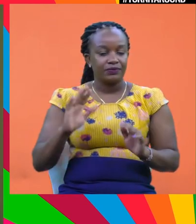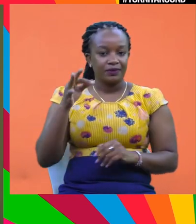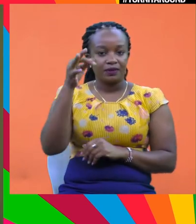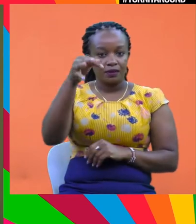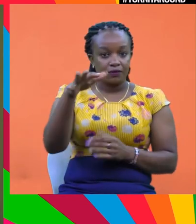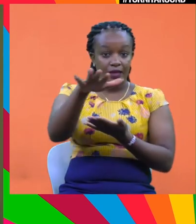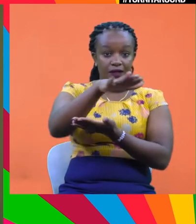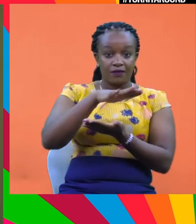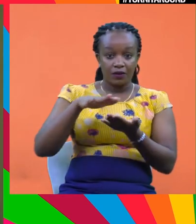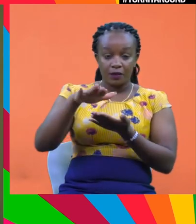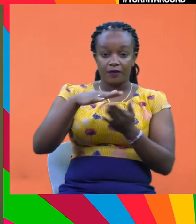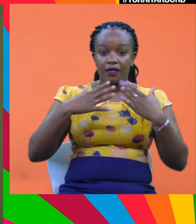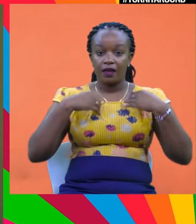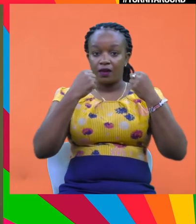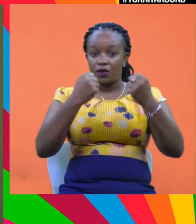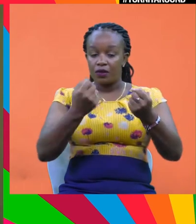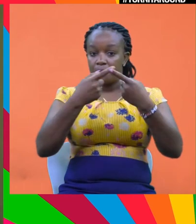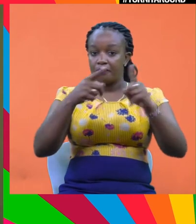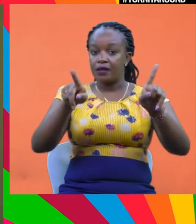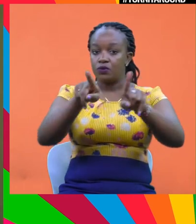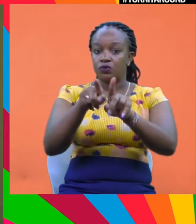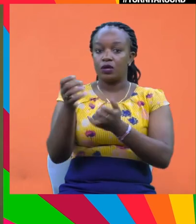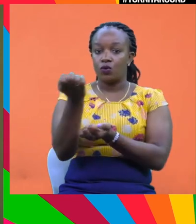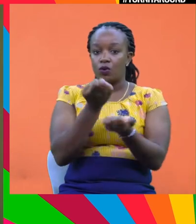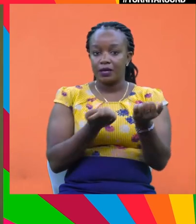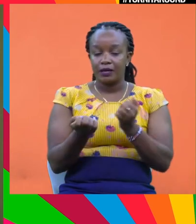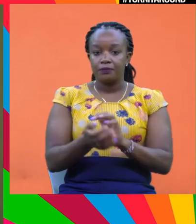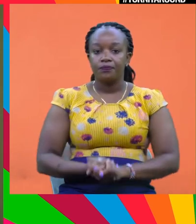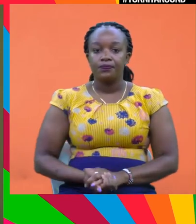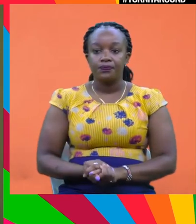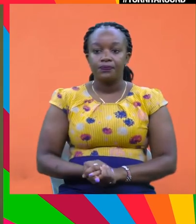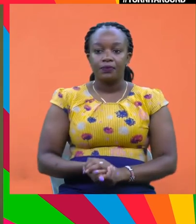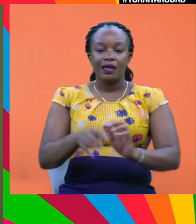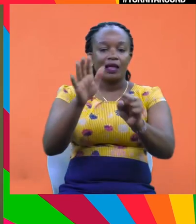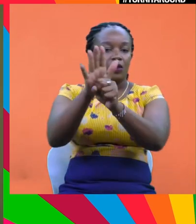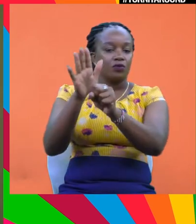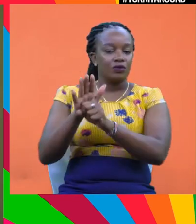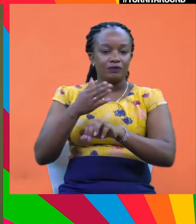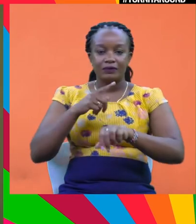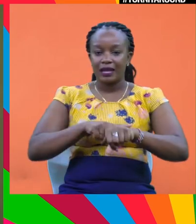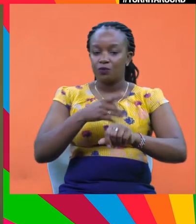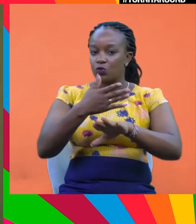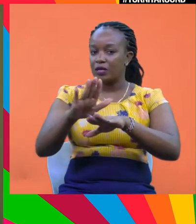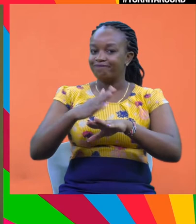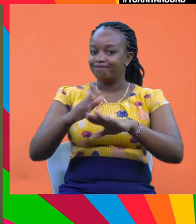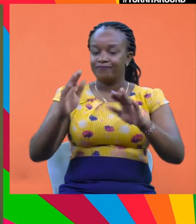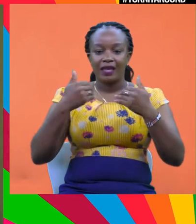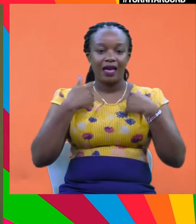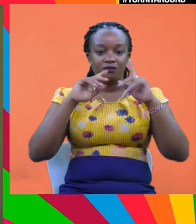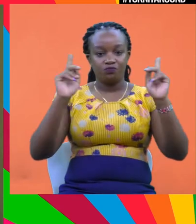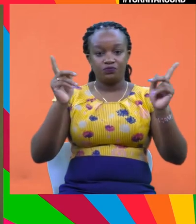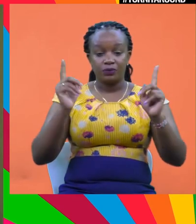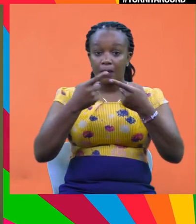not just for the environment or our health, but also economically. And there's not much time to waste. Achieving